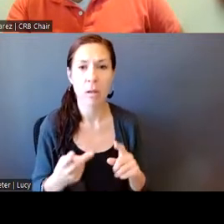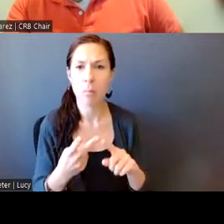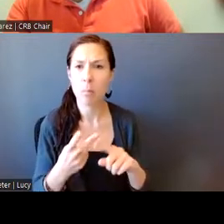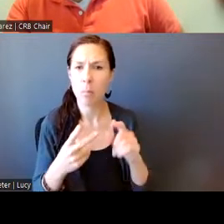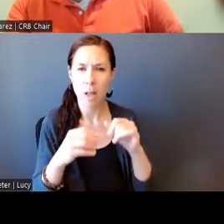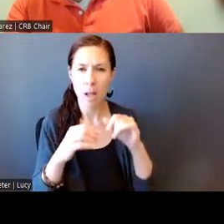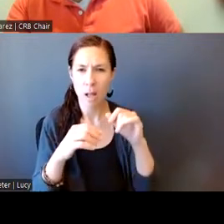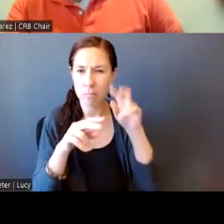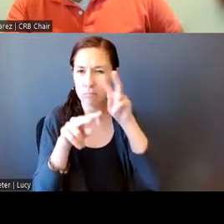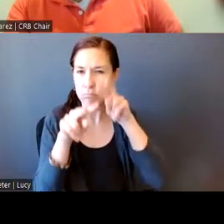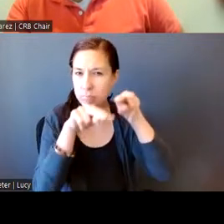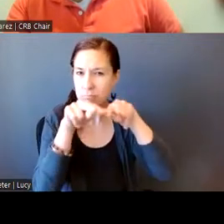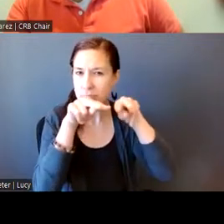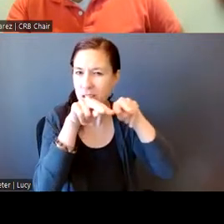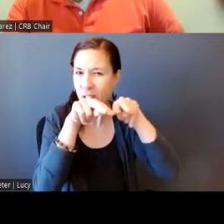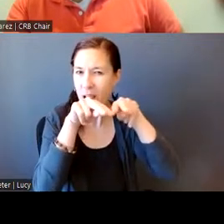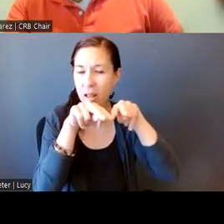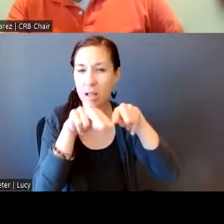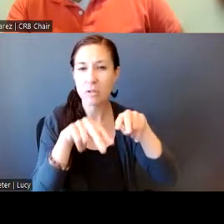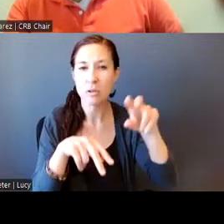and, uh, drones and helicopters.